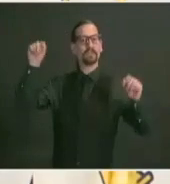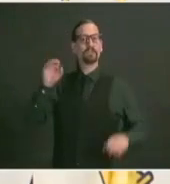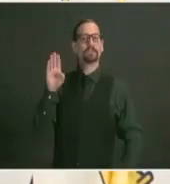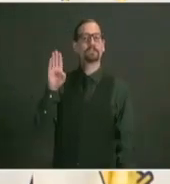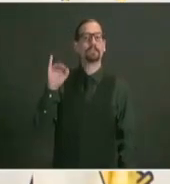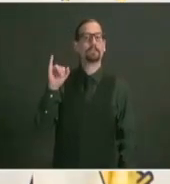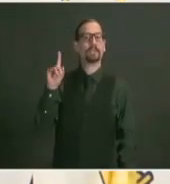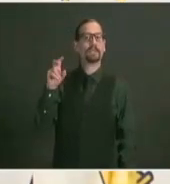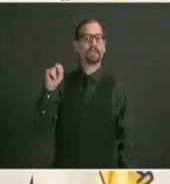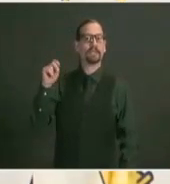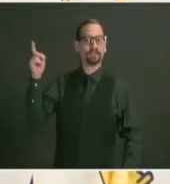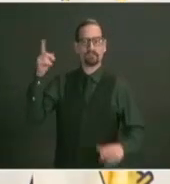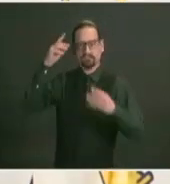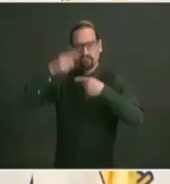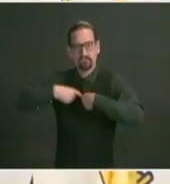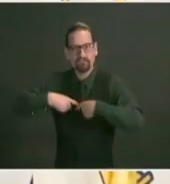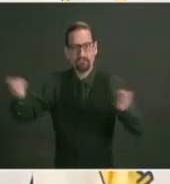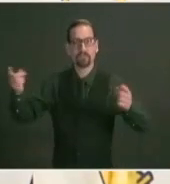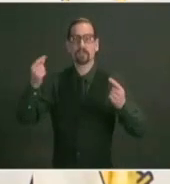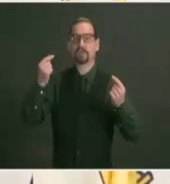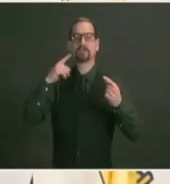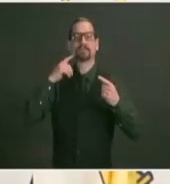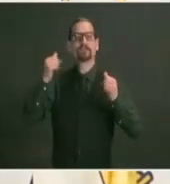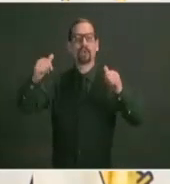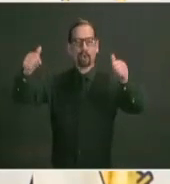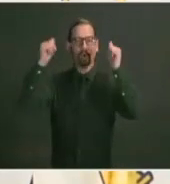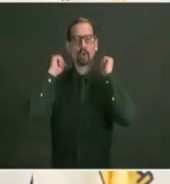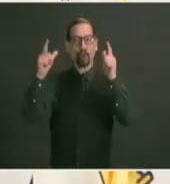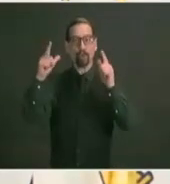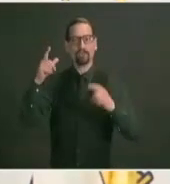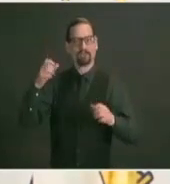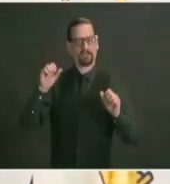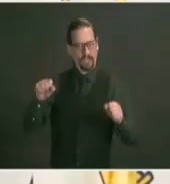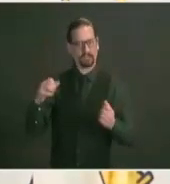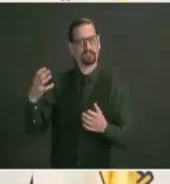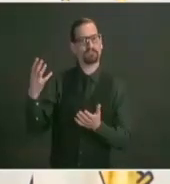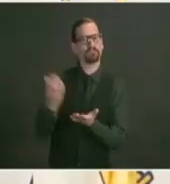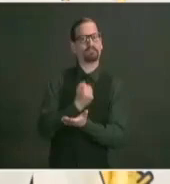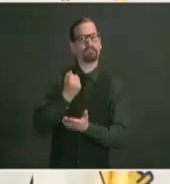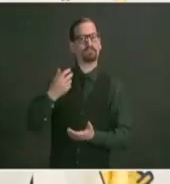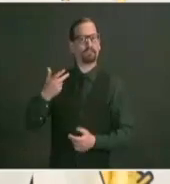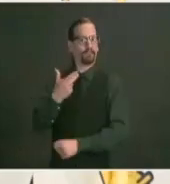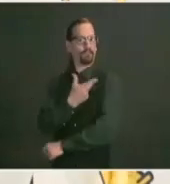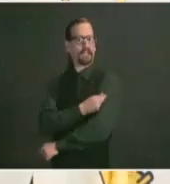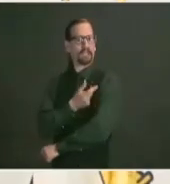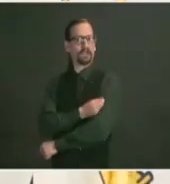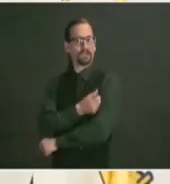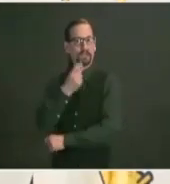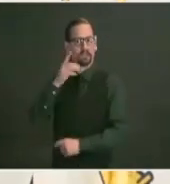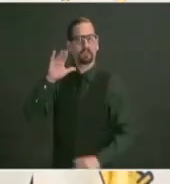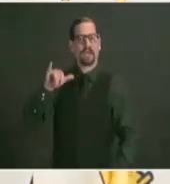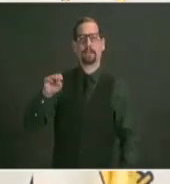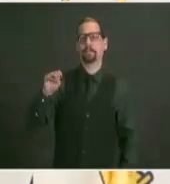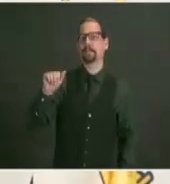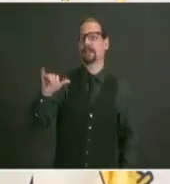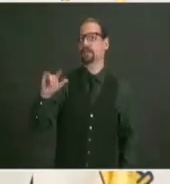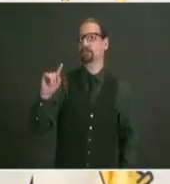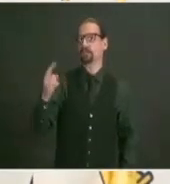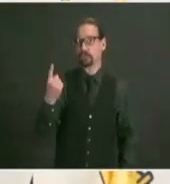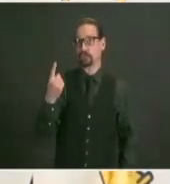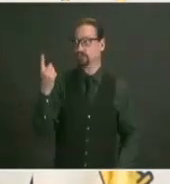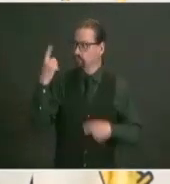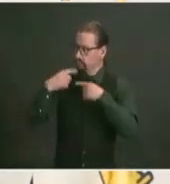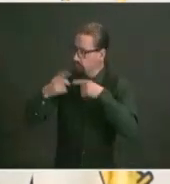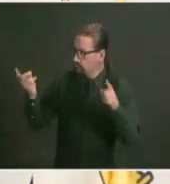adult eligible to receive covid 19 vaccine by may 1st i want to say it